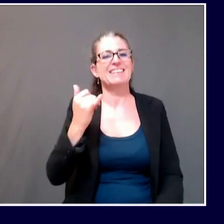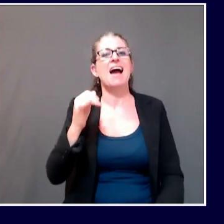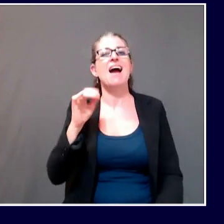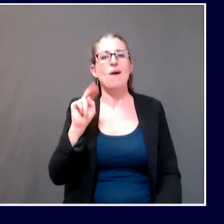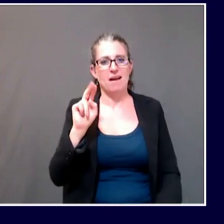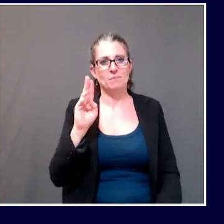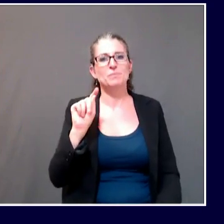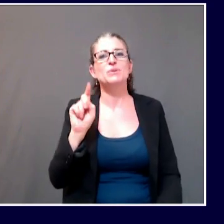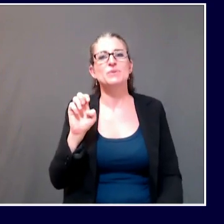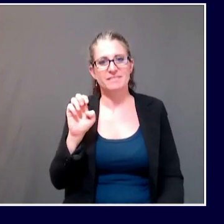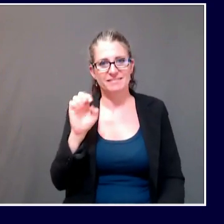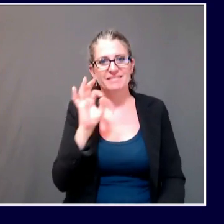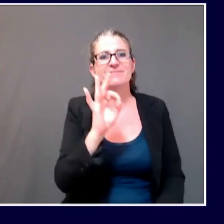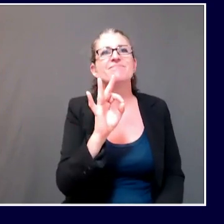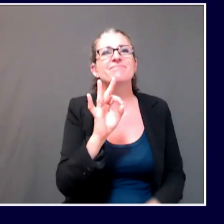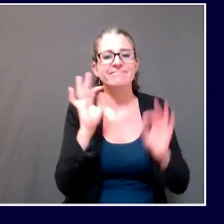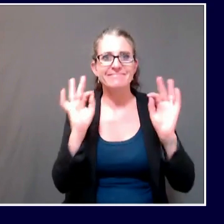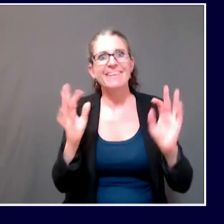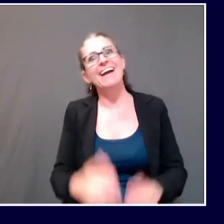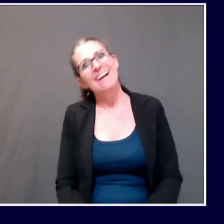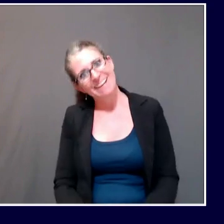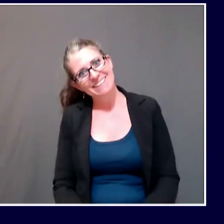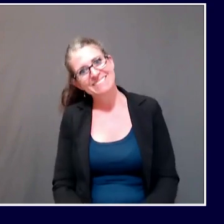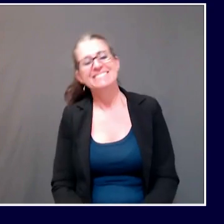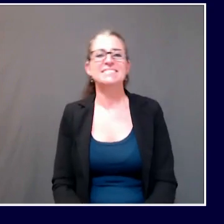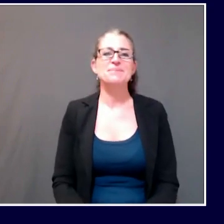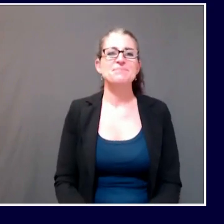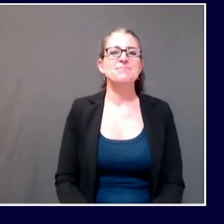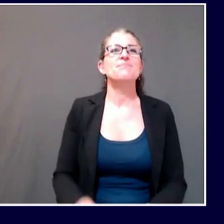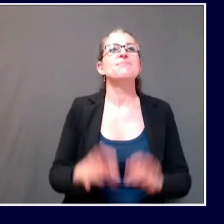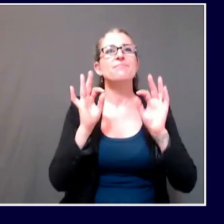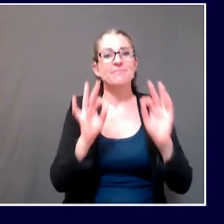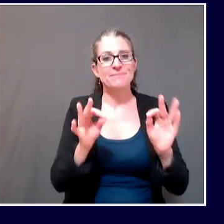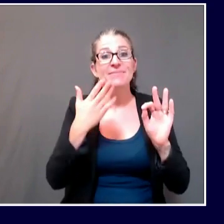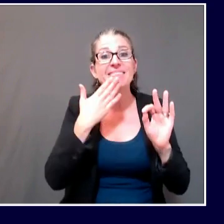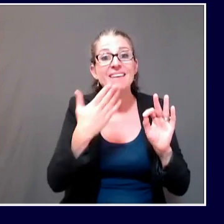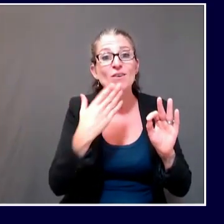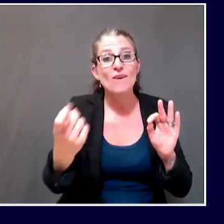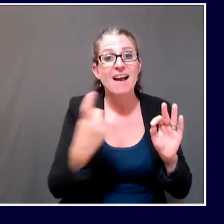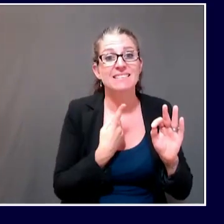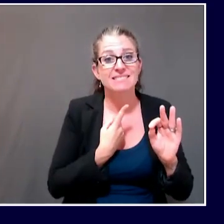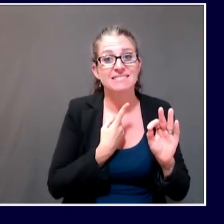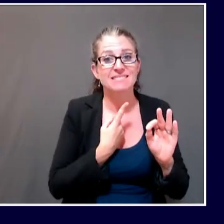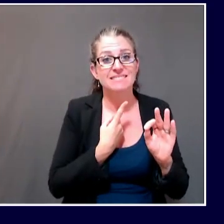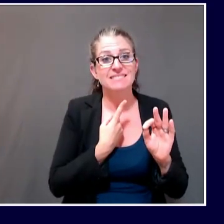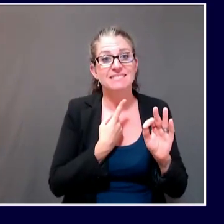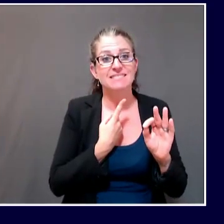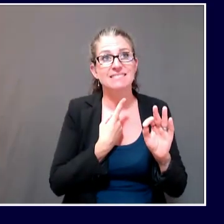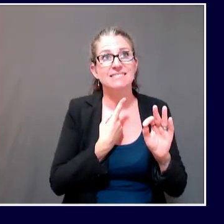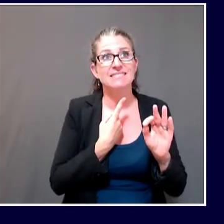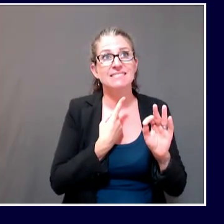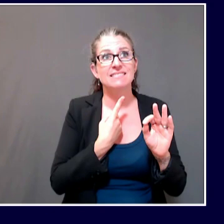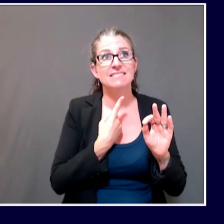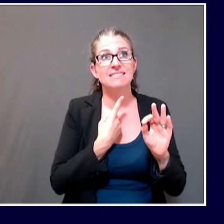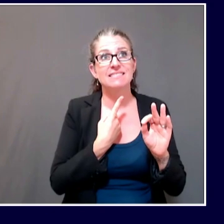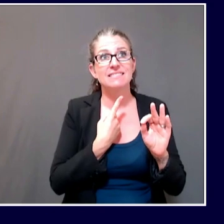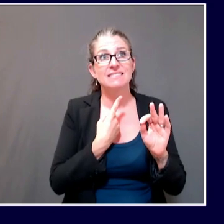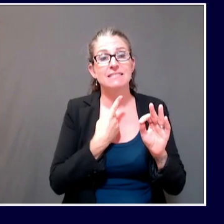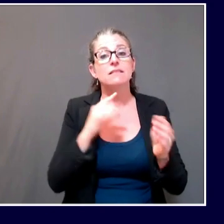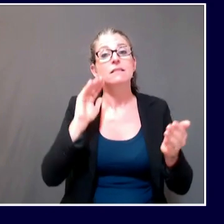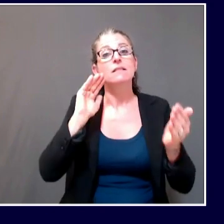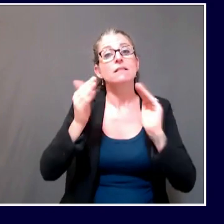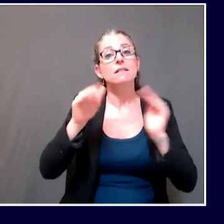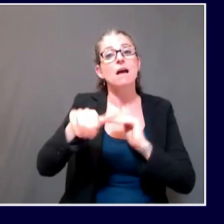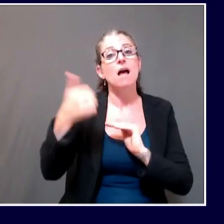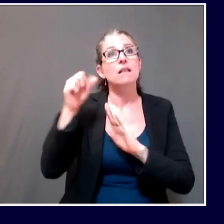Okay, I'm there. Thanks for the question, Steve. You know, we've been very fortunate, especially compared to other states. We've